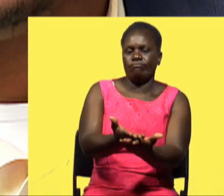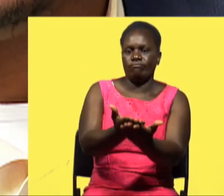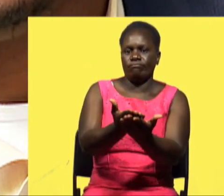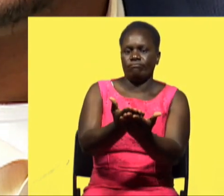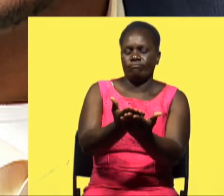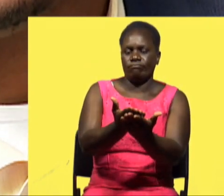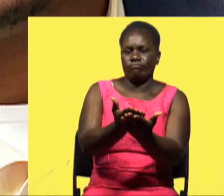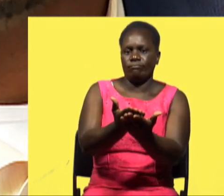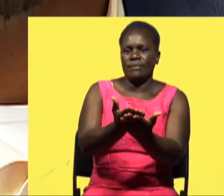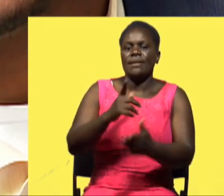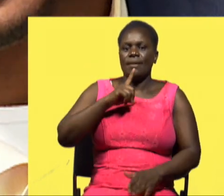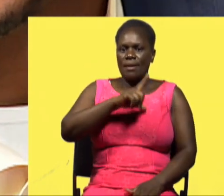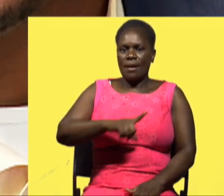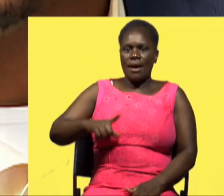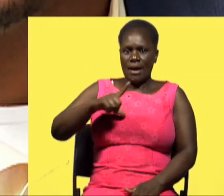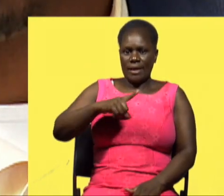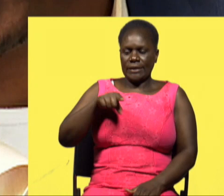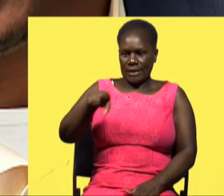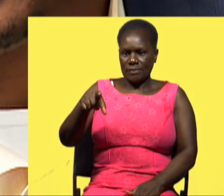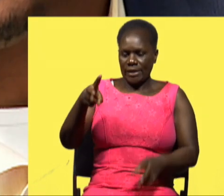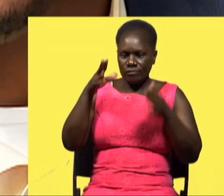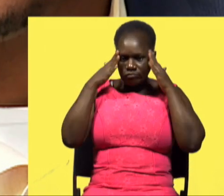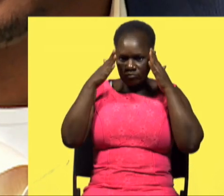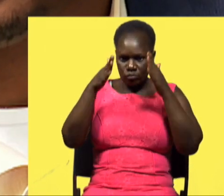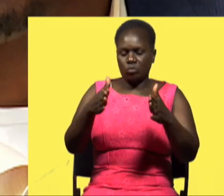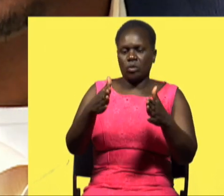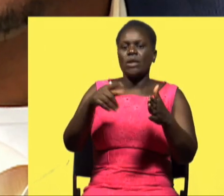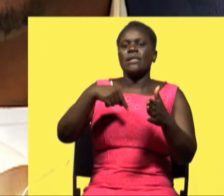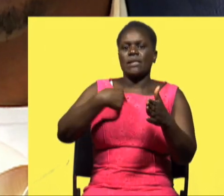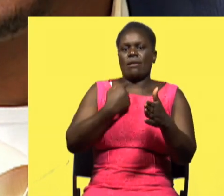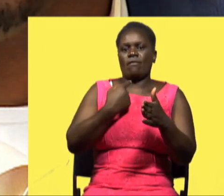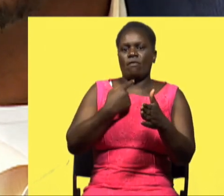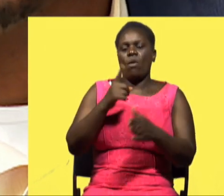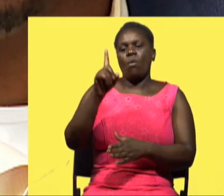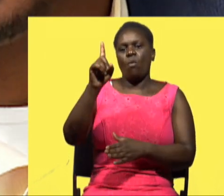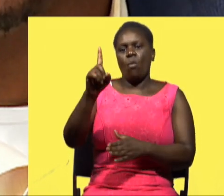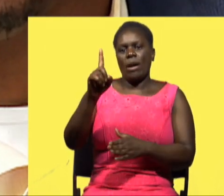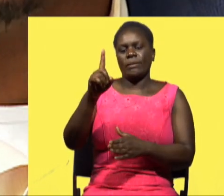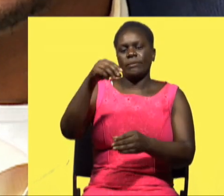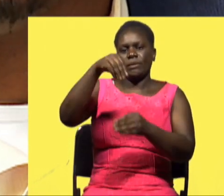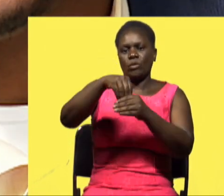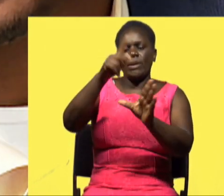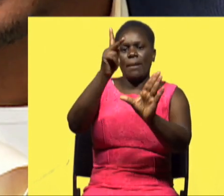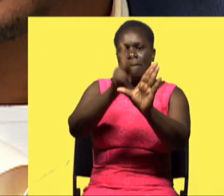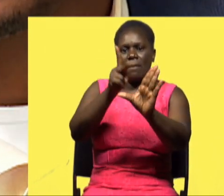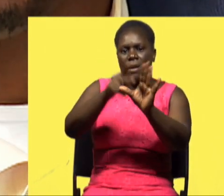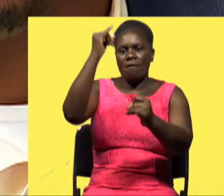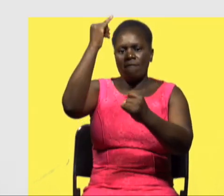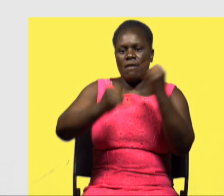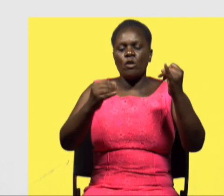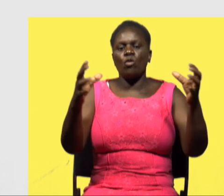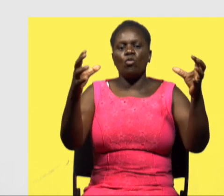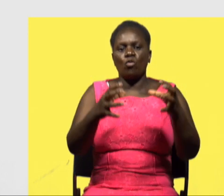uh and uh luckily it caught their eye and uh we we were able to be we were of the finalists